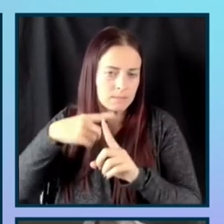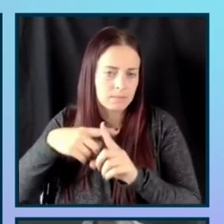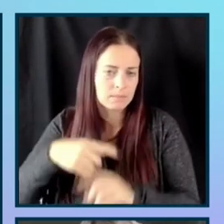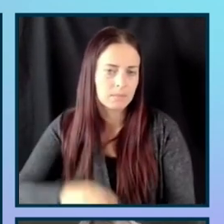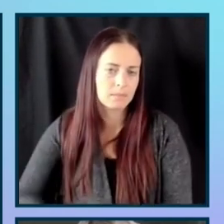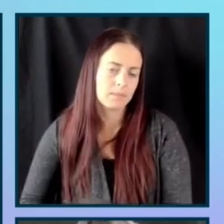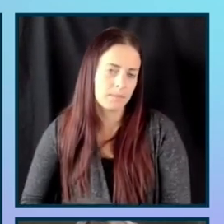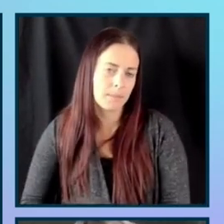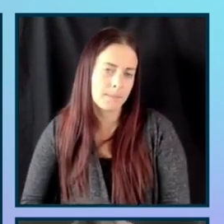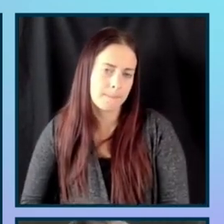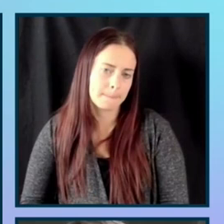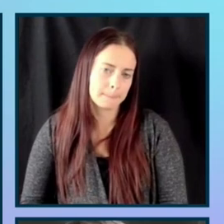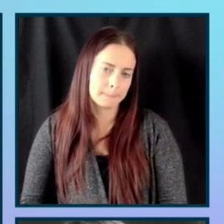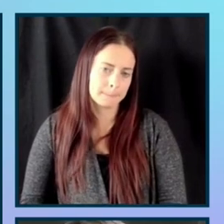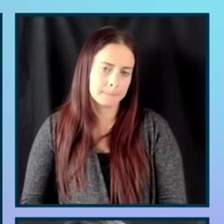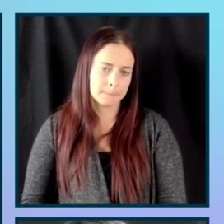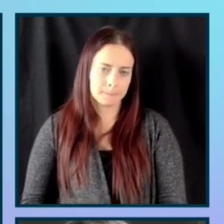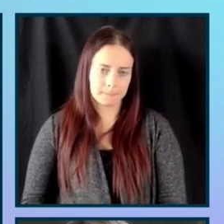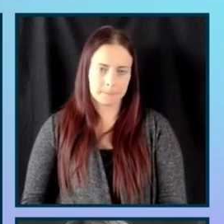So, um,